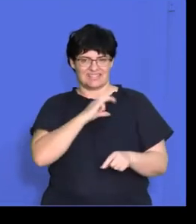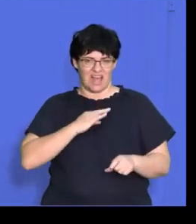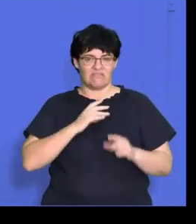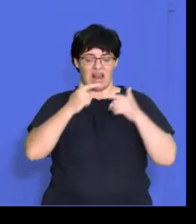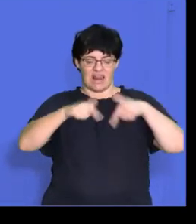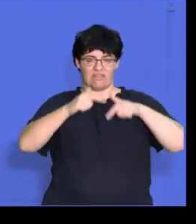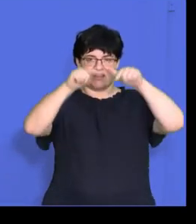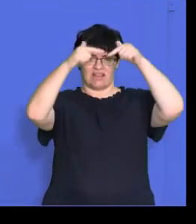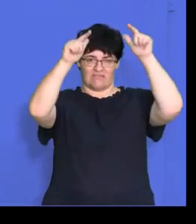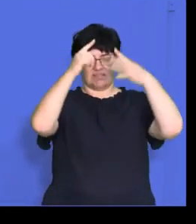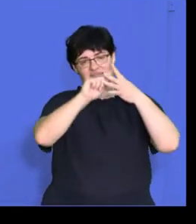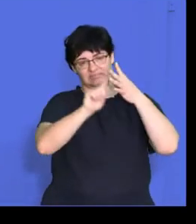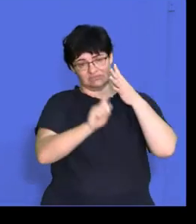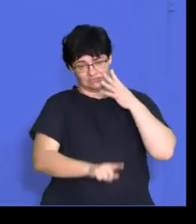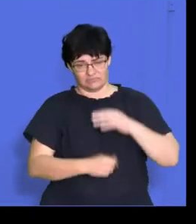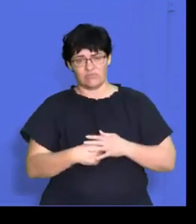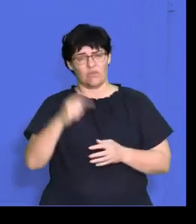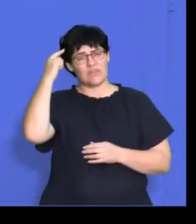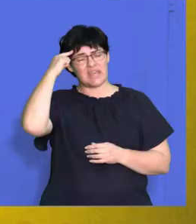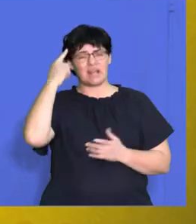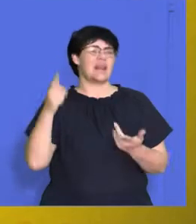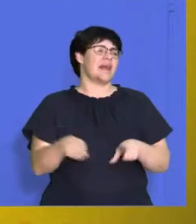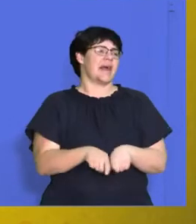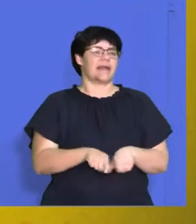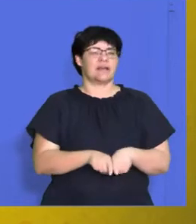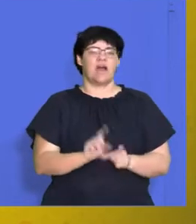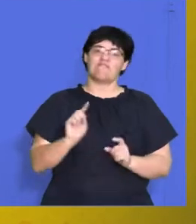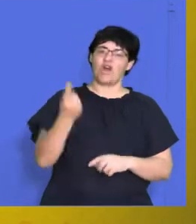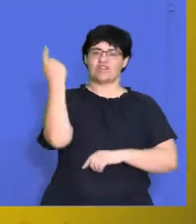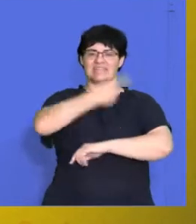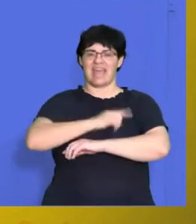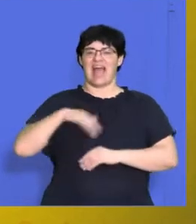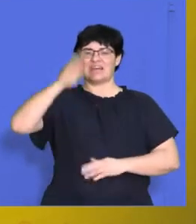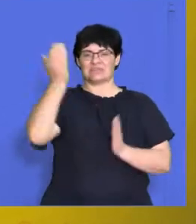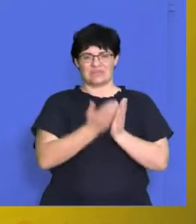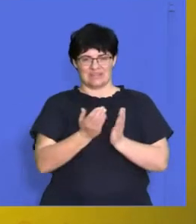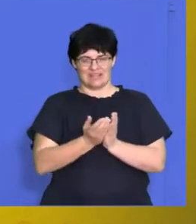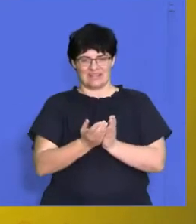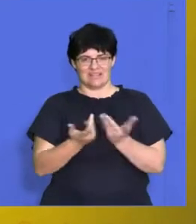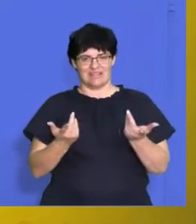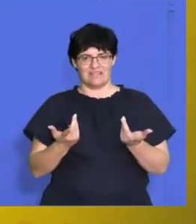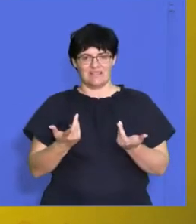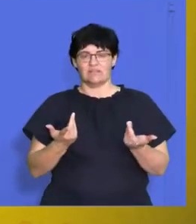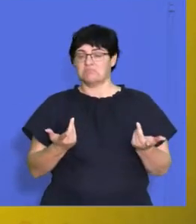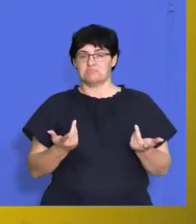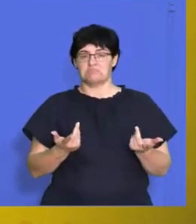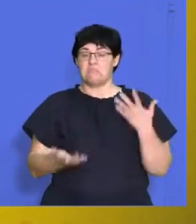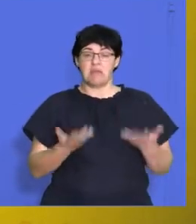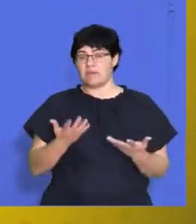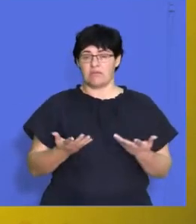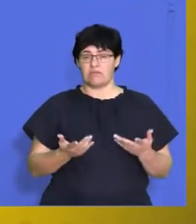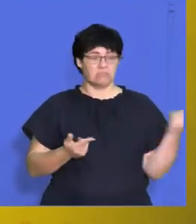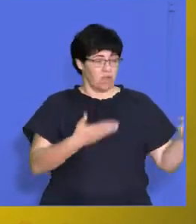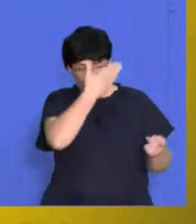levels. So when you think of it, think of it as your first day of high school. You might have gone to a high school where you